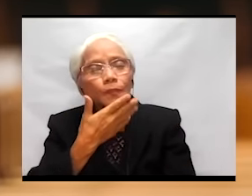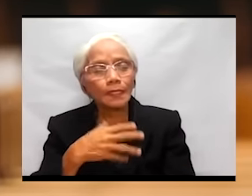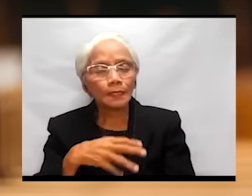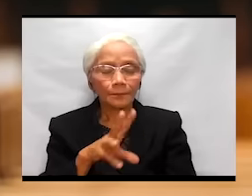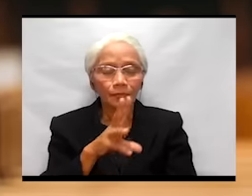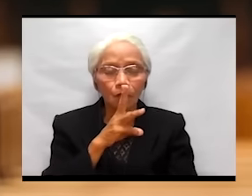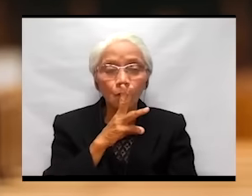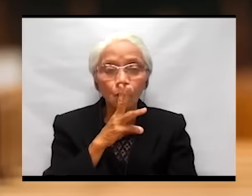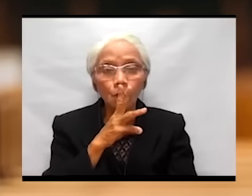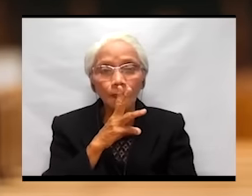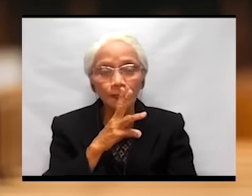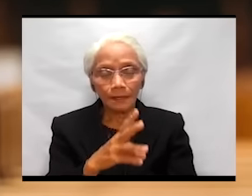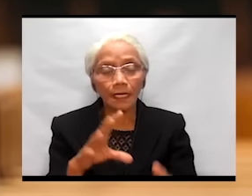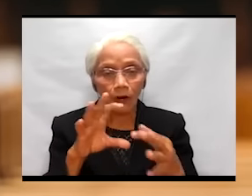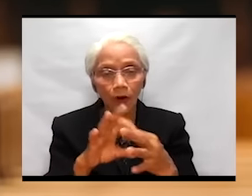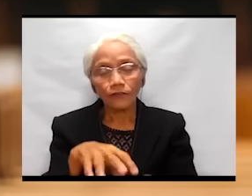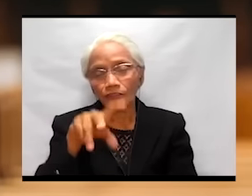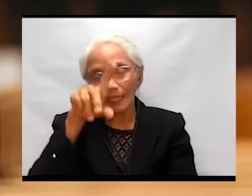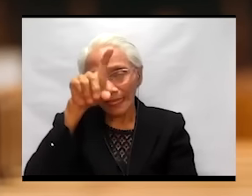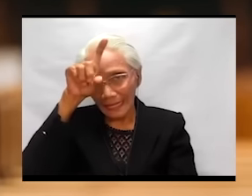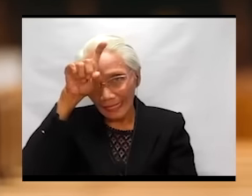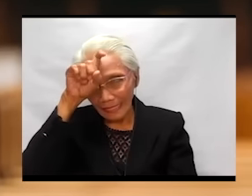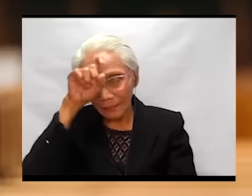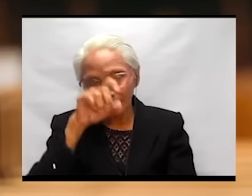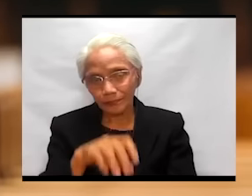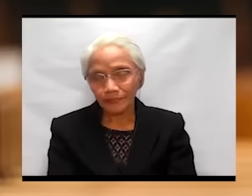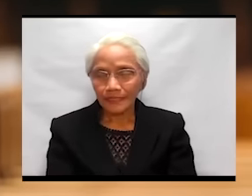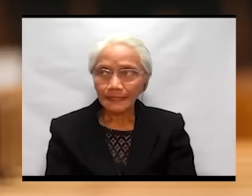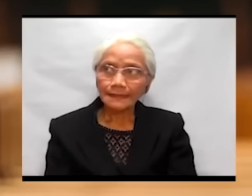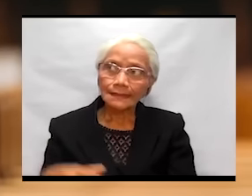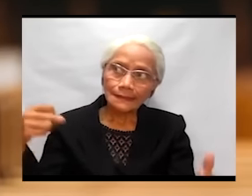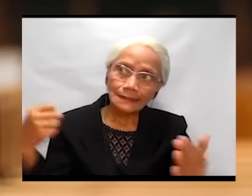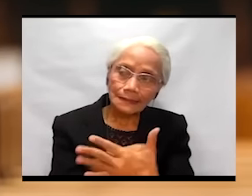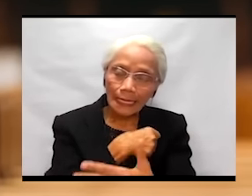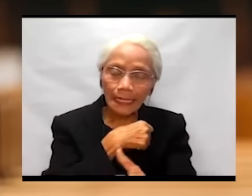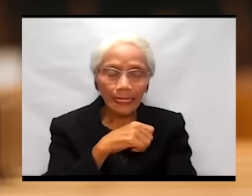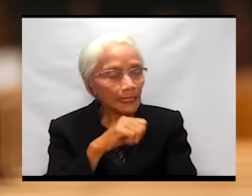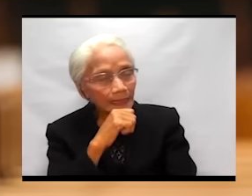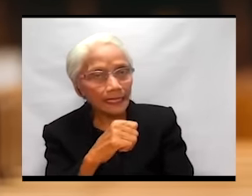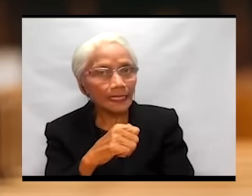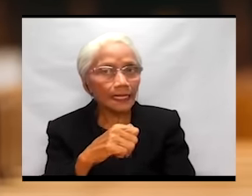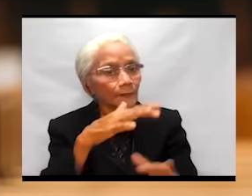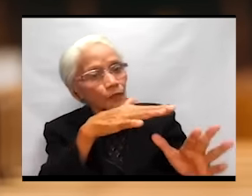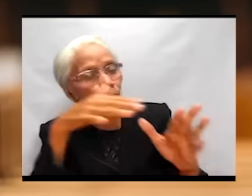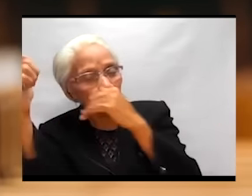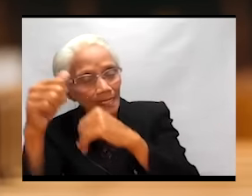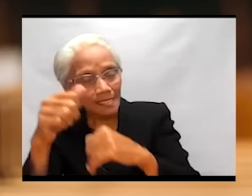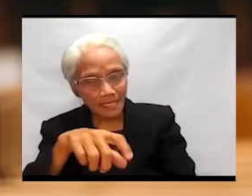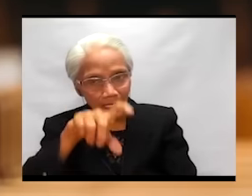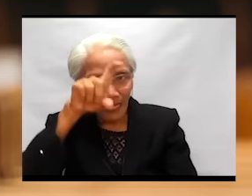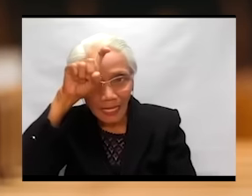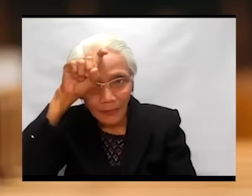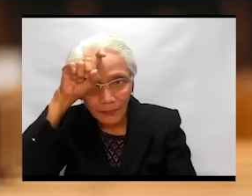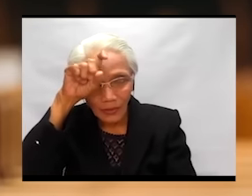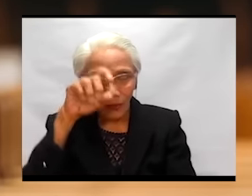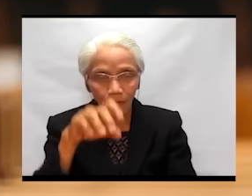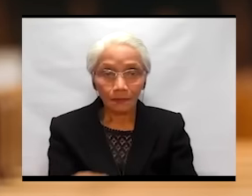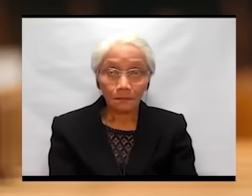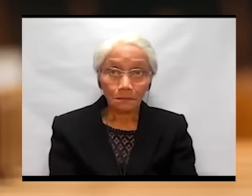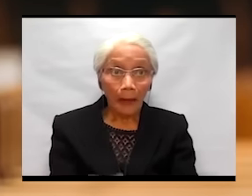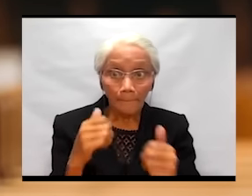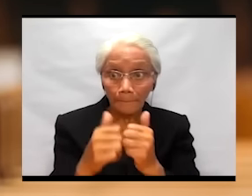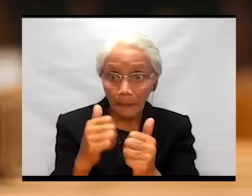Sana hindi na kami umalis sa Egyptyo. Which means, we would have preferred to